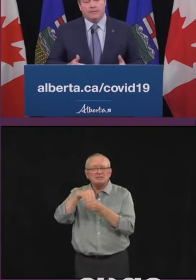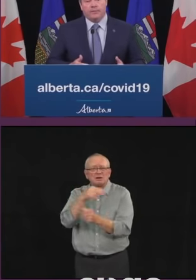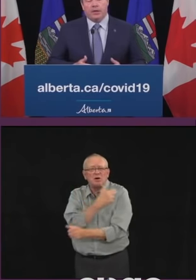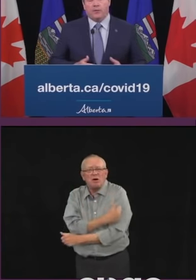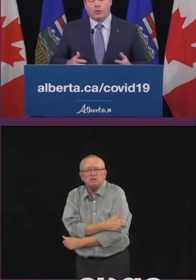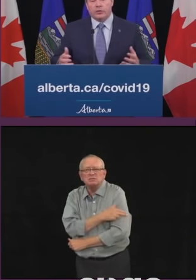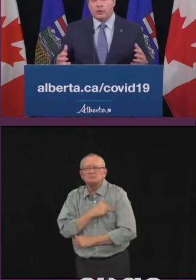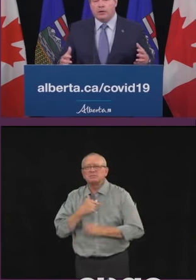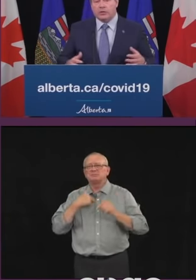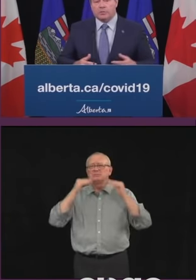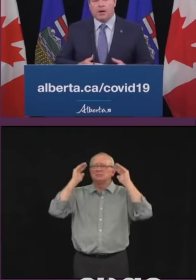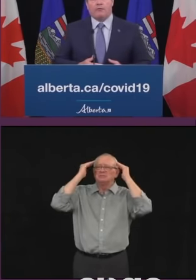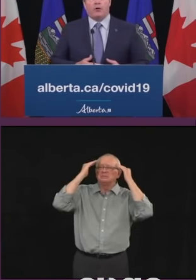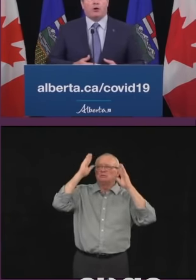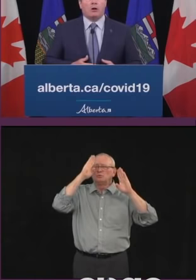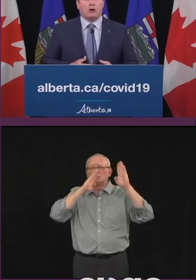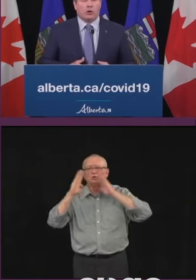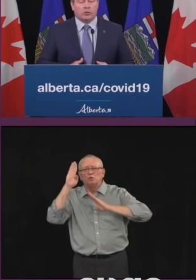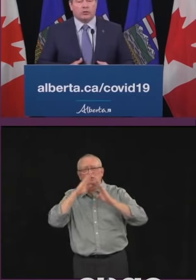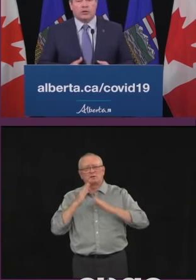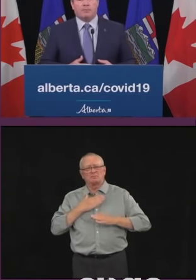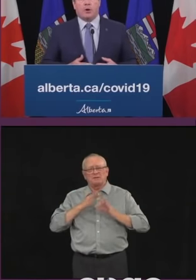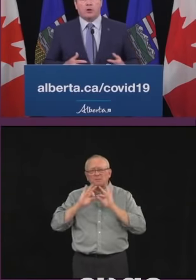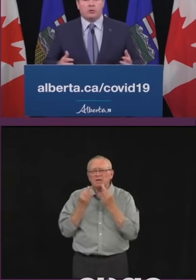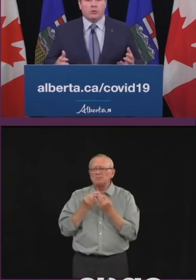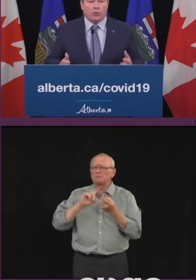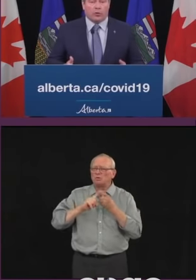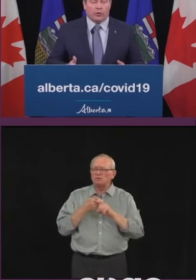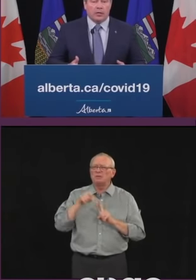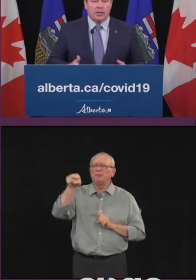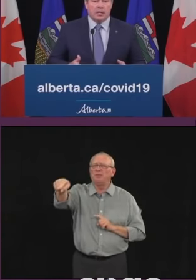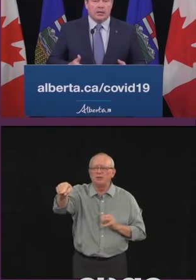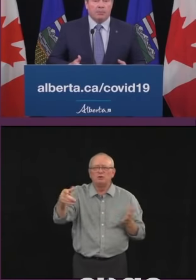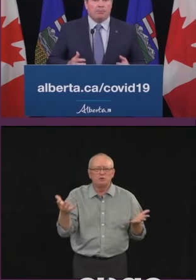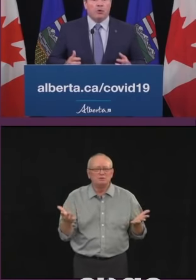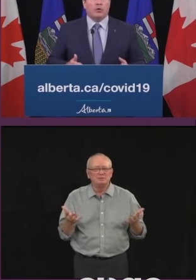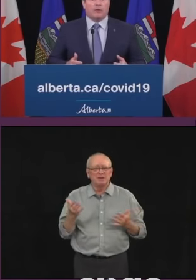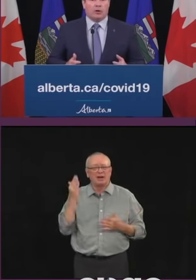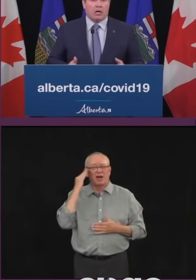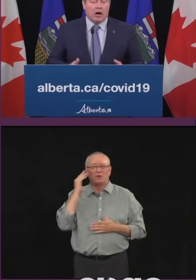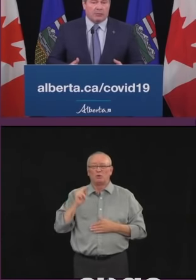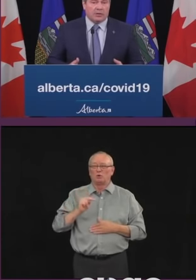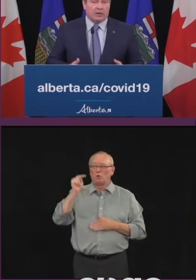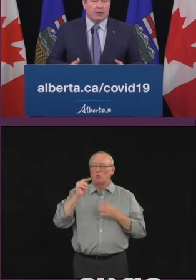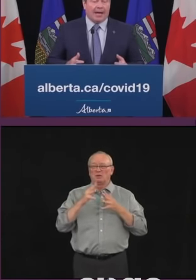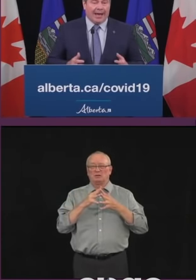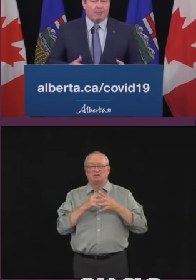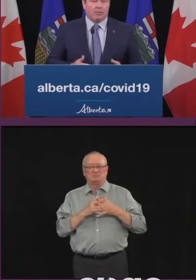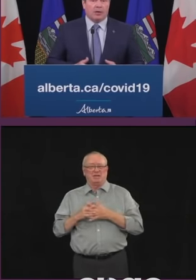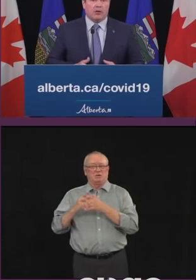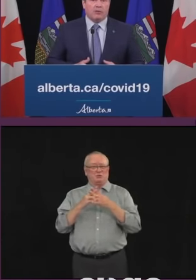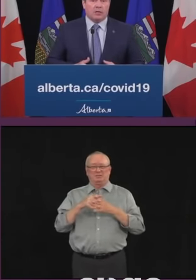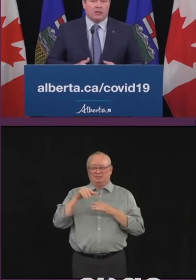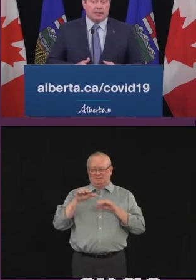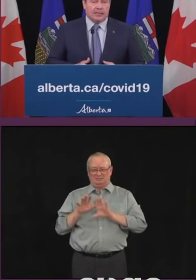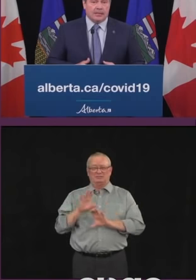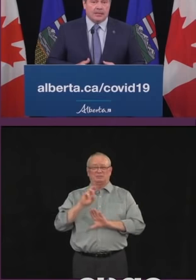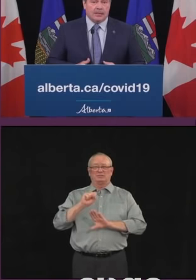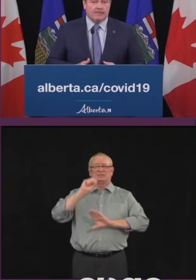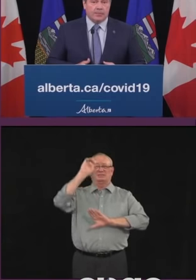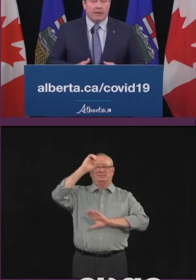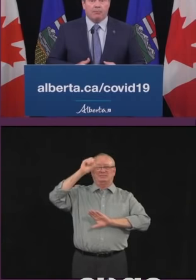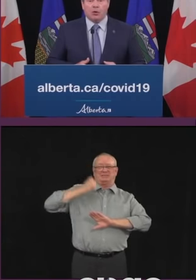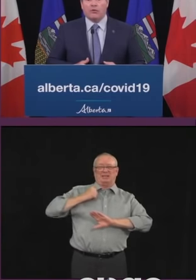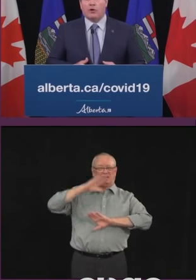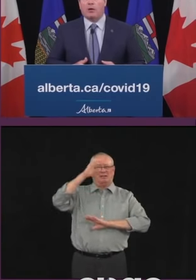economy. Of course the U.S. by far our largest trading partner in the world but both of our economies have been hammered by COVID-19